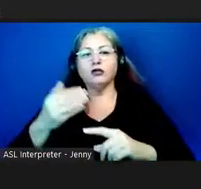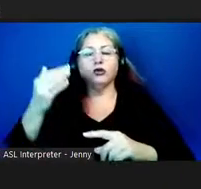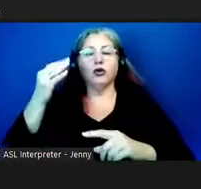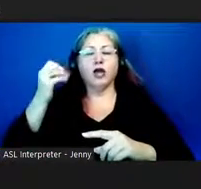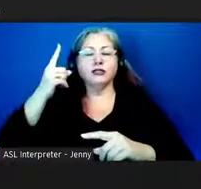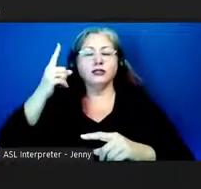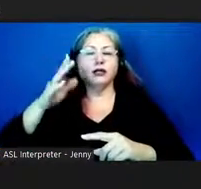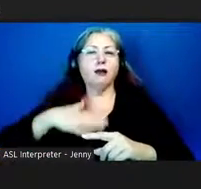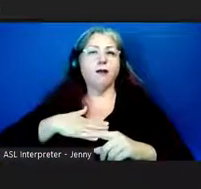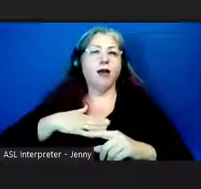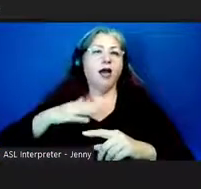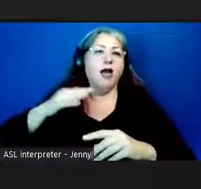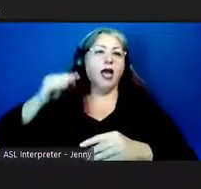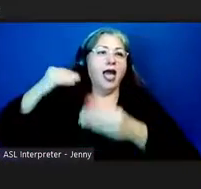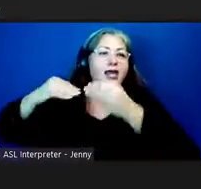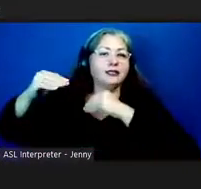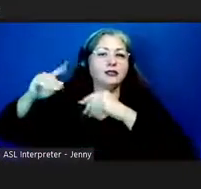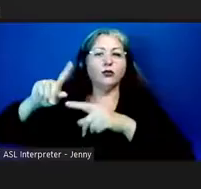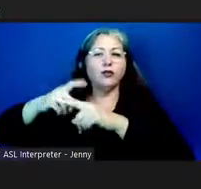from. It was,